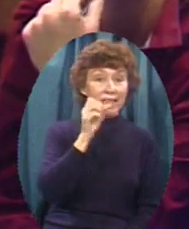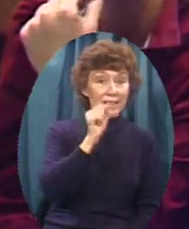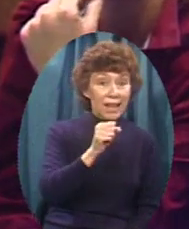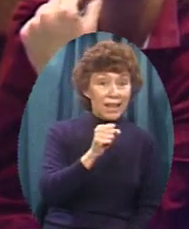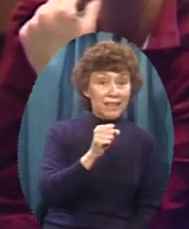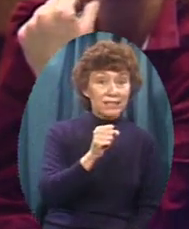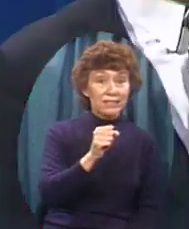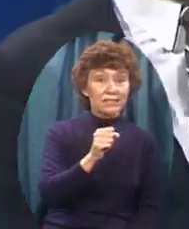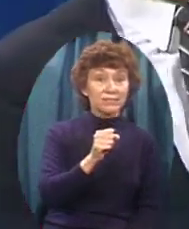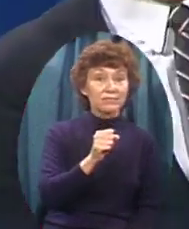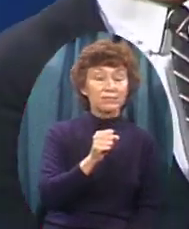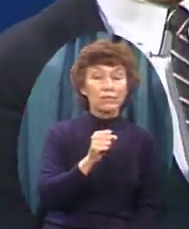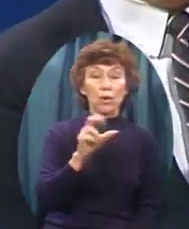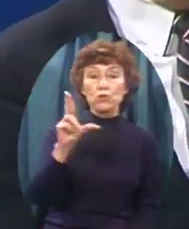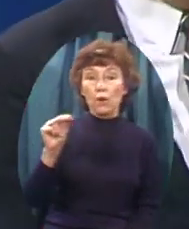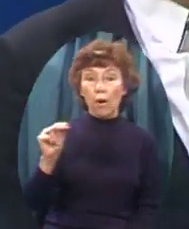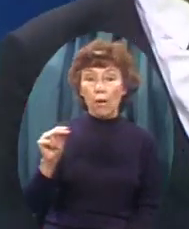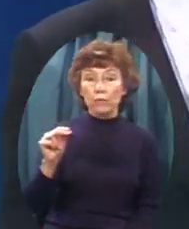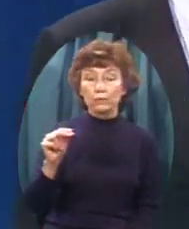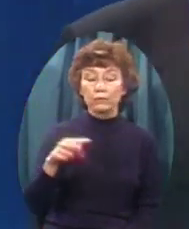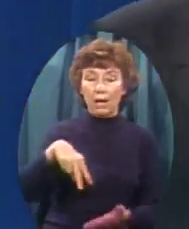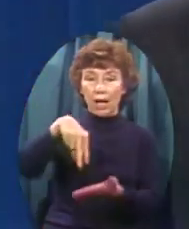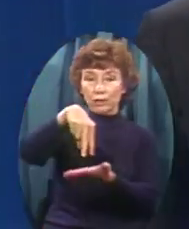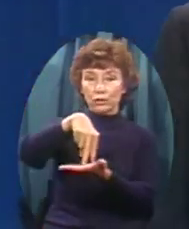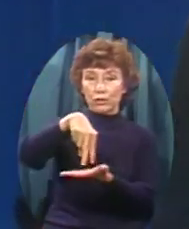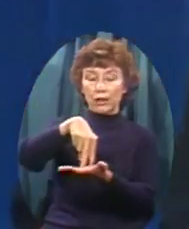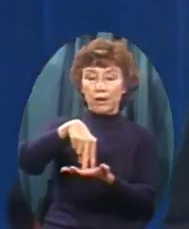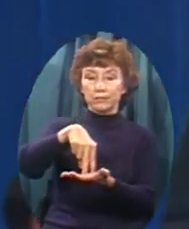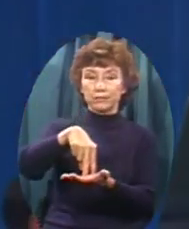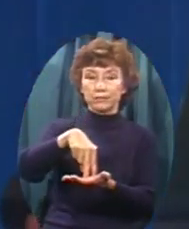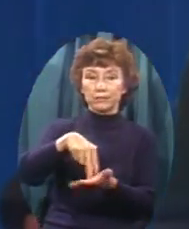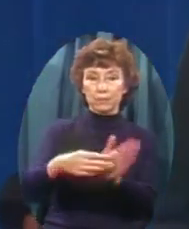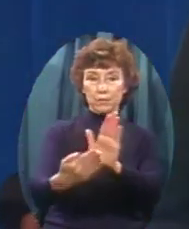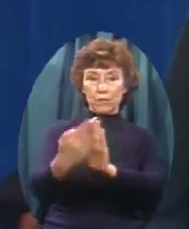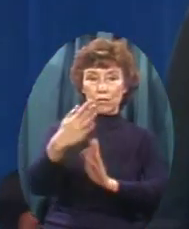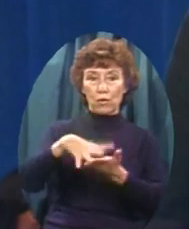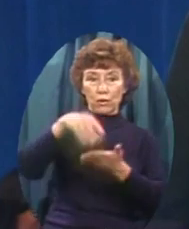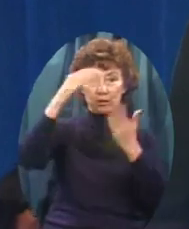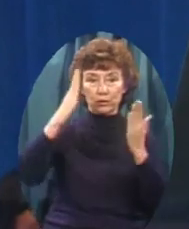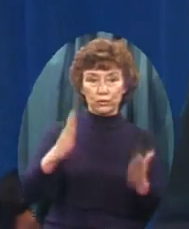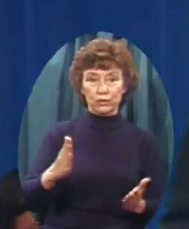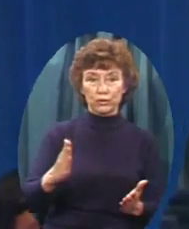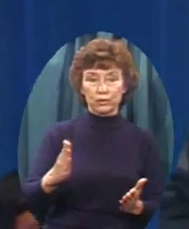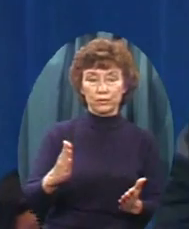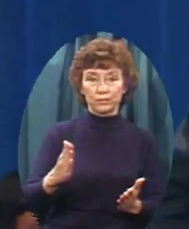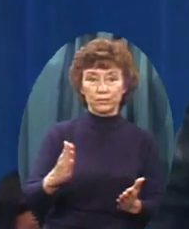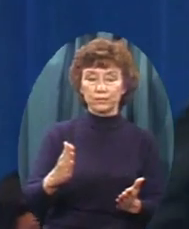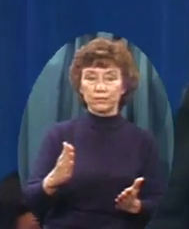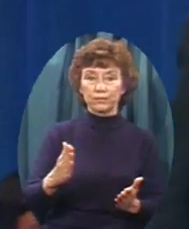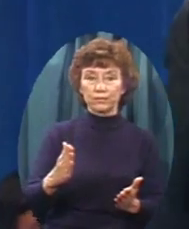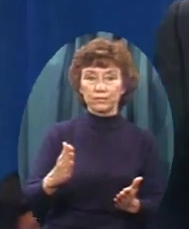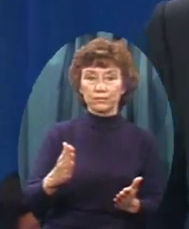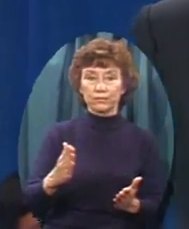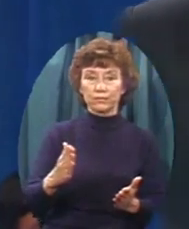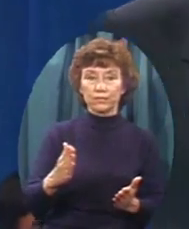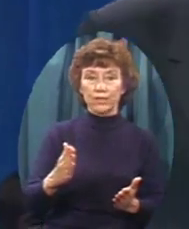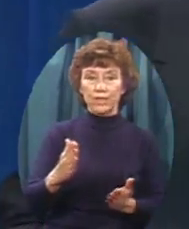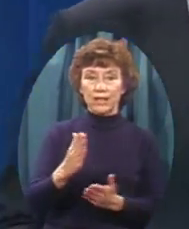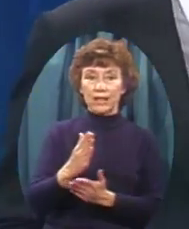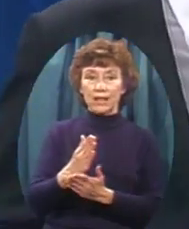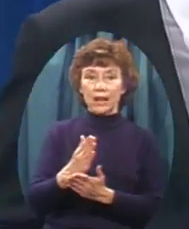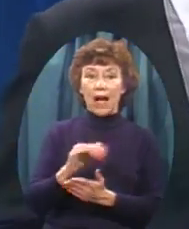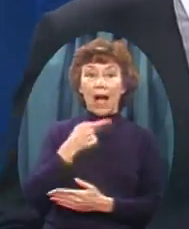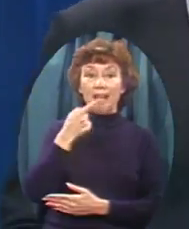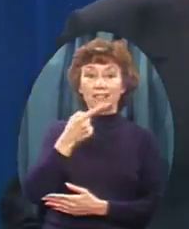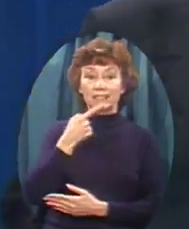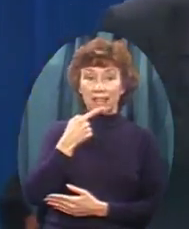before The students We had the auditorium Packed I was asked I By my host And your representative Not to mention